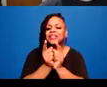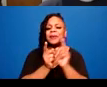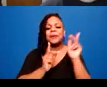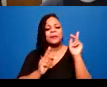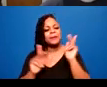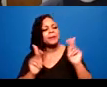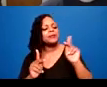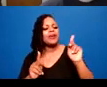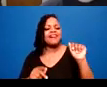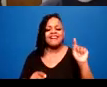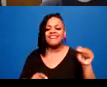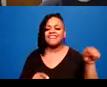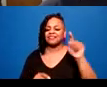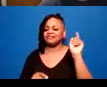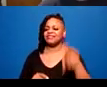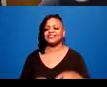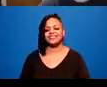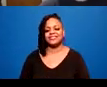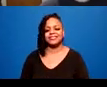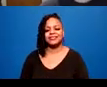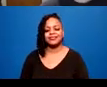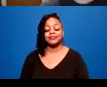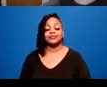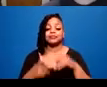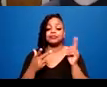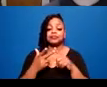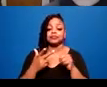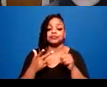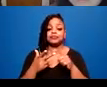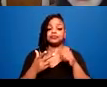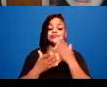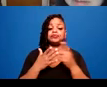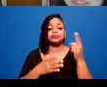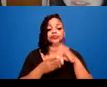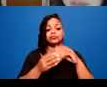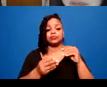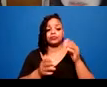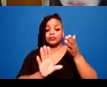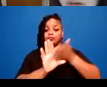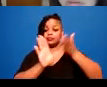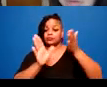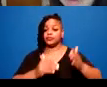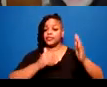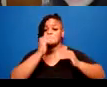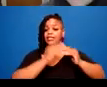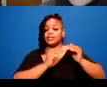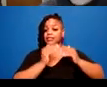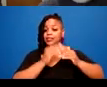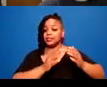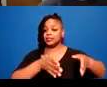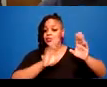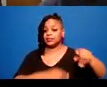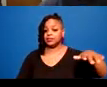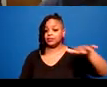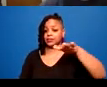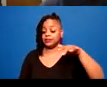survivor communities and anti-psychiatry. Absolutely. Nicole wrote providing food for